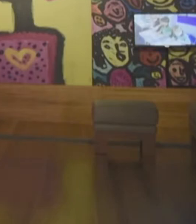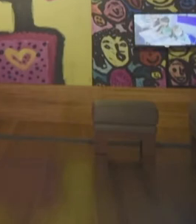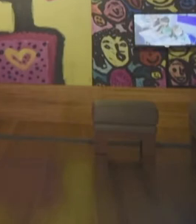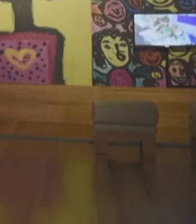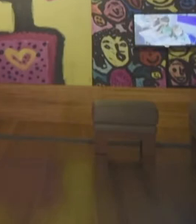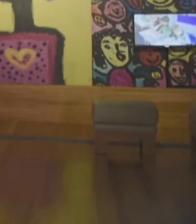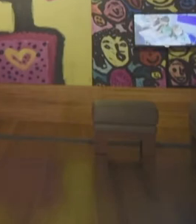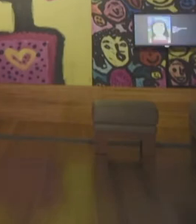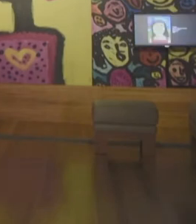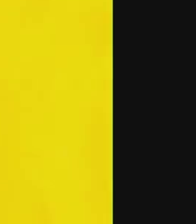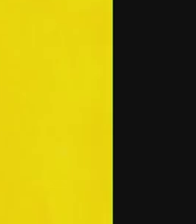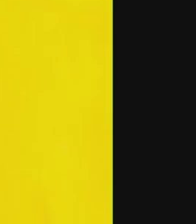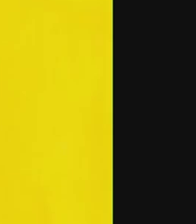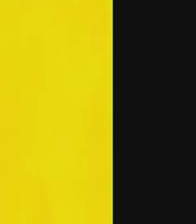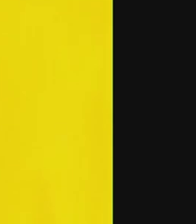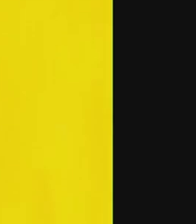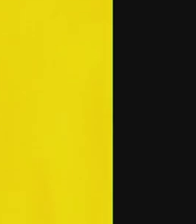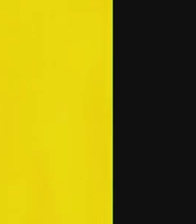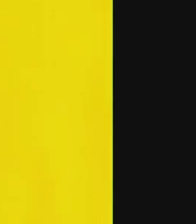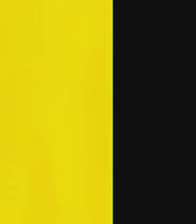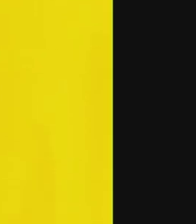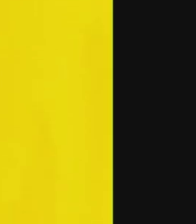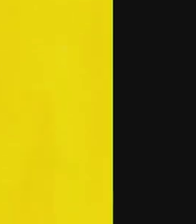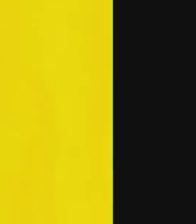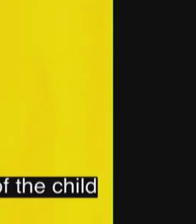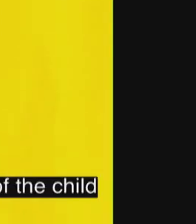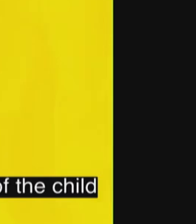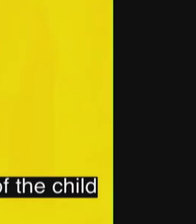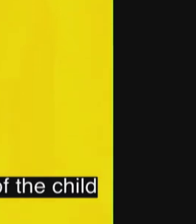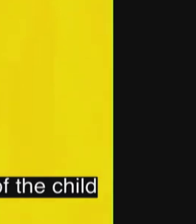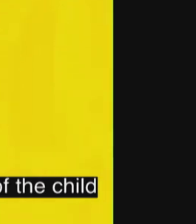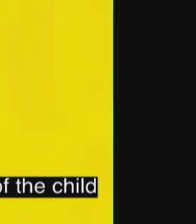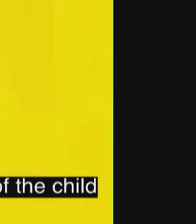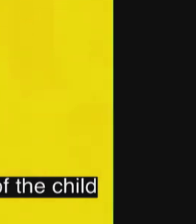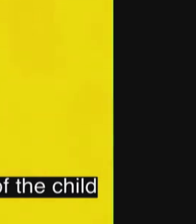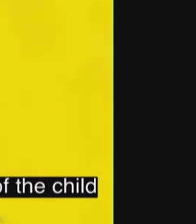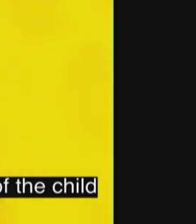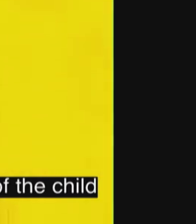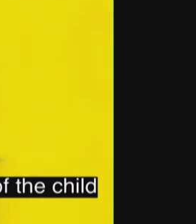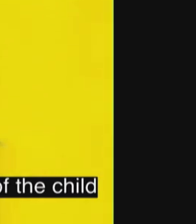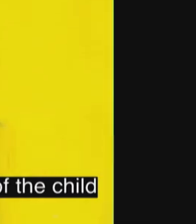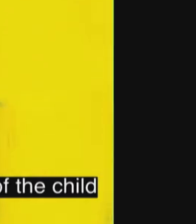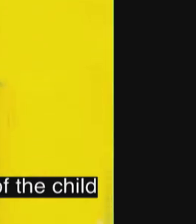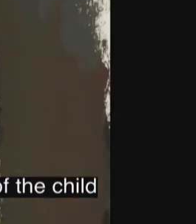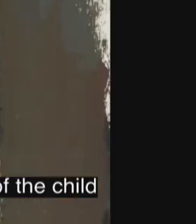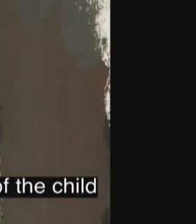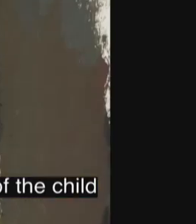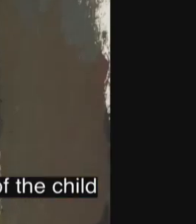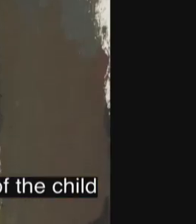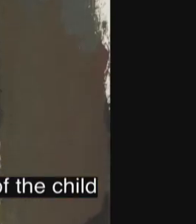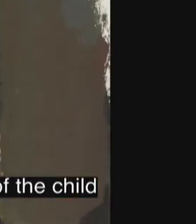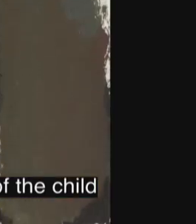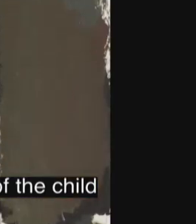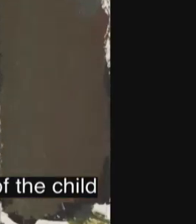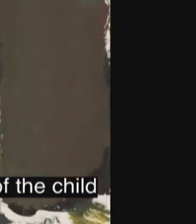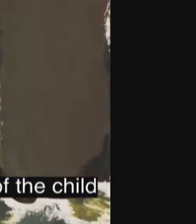experiences through art. In a mix of charming and poignant works, Big Voices demonstrates the pure, powerful and unfiltered